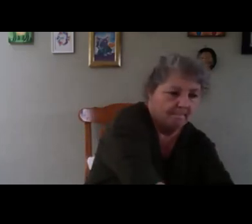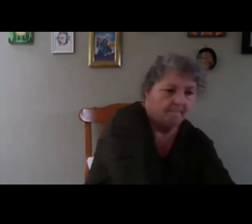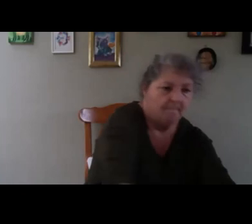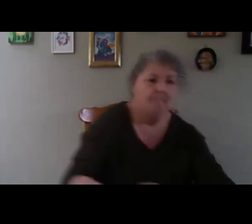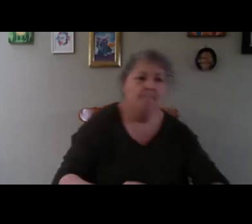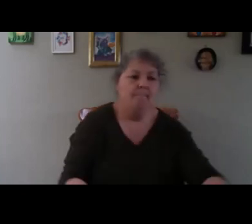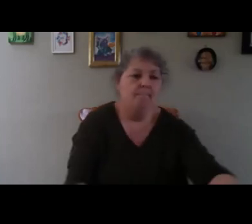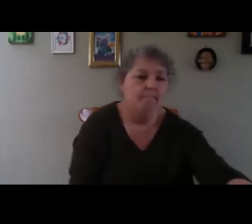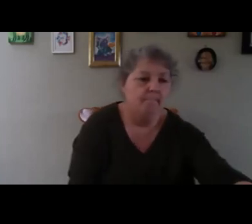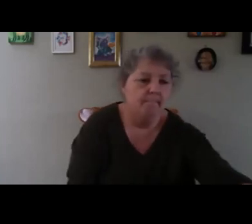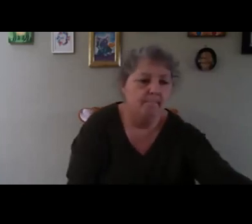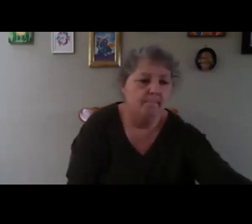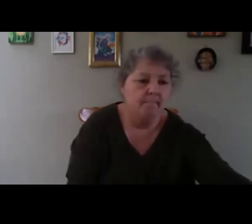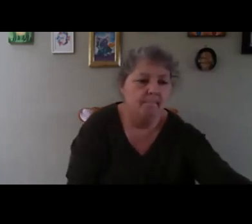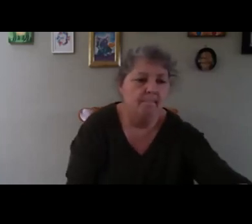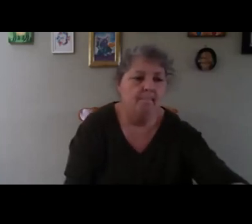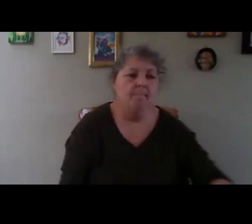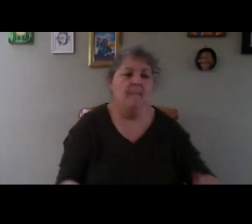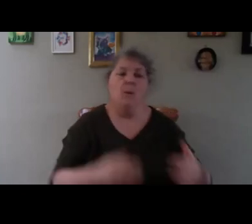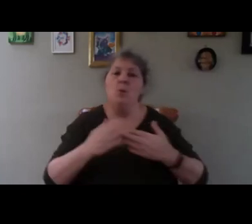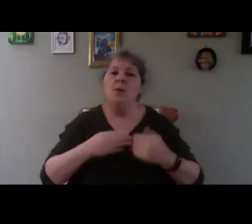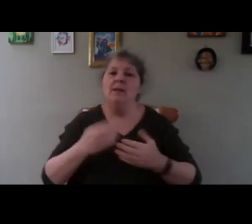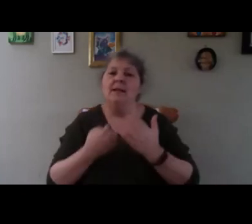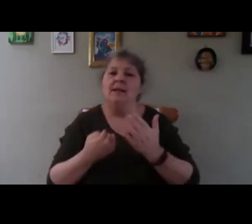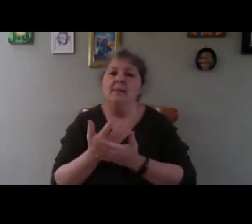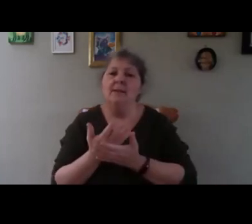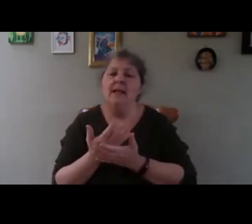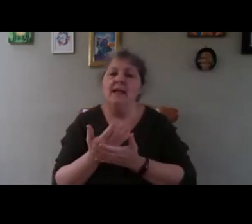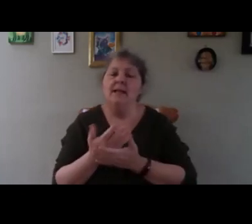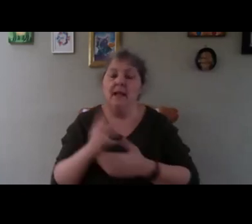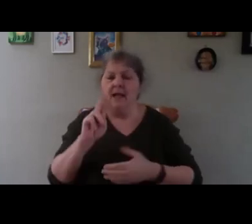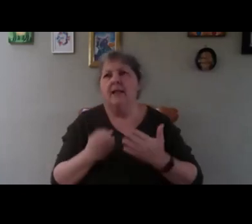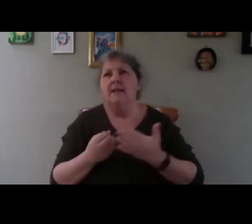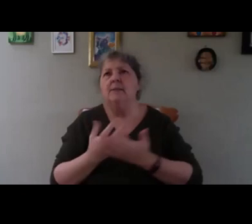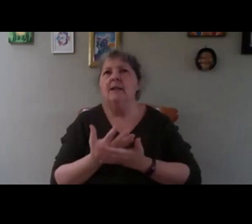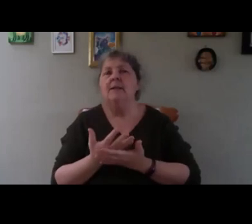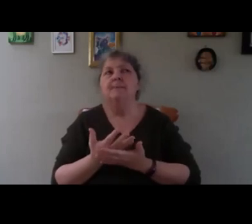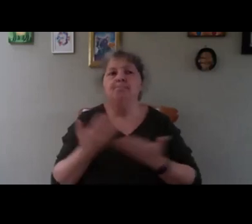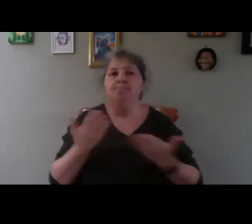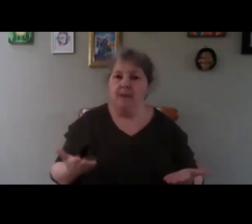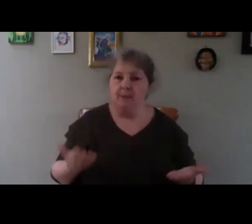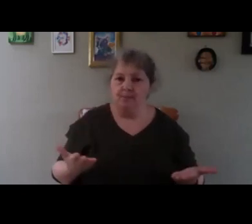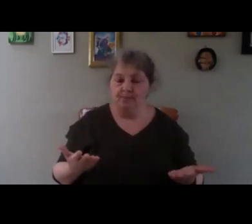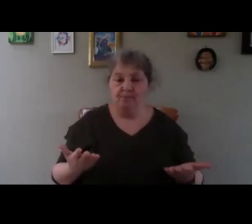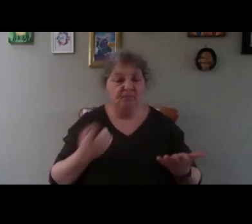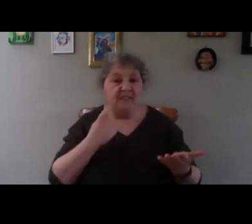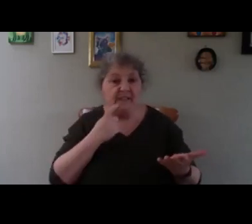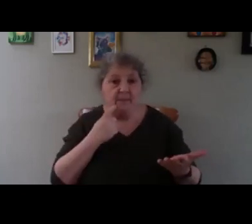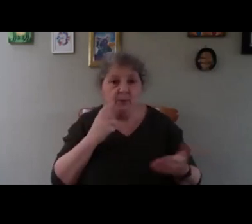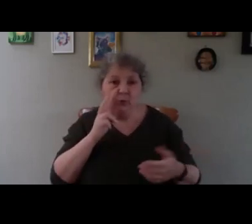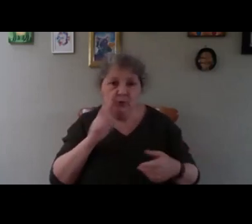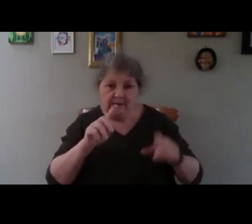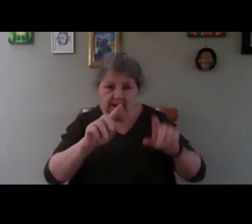now what I explain I can explain it now is quite simple you see those